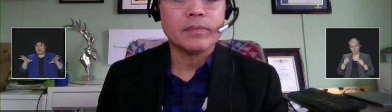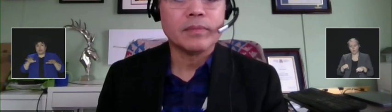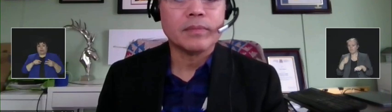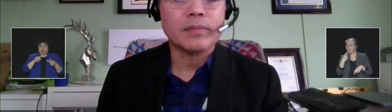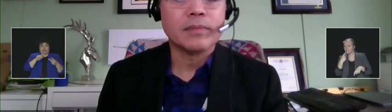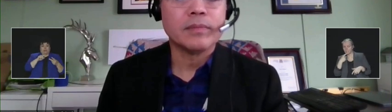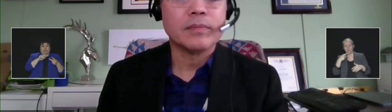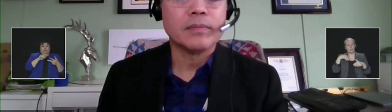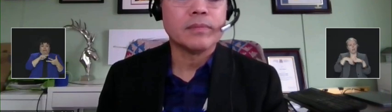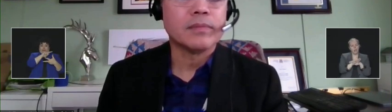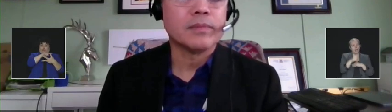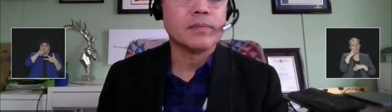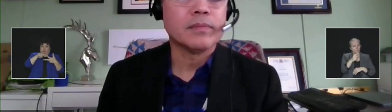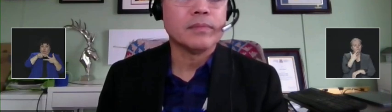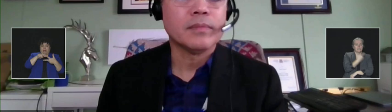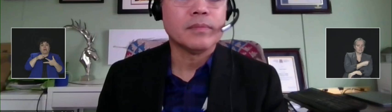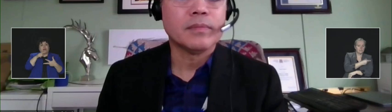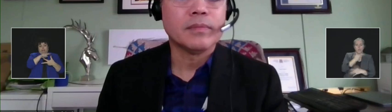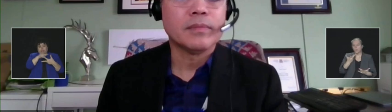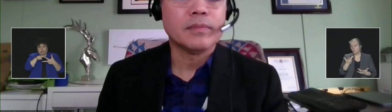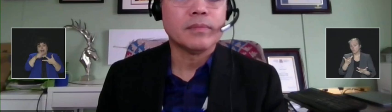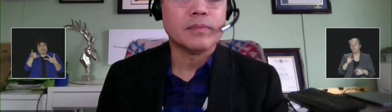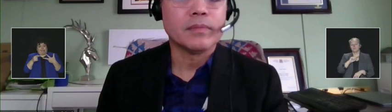two doses of vaccines on First Nations.